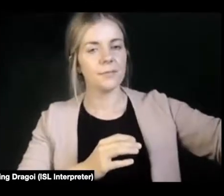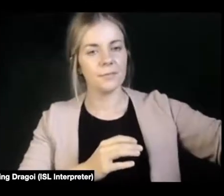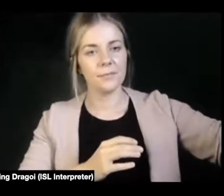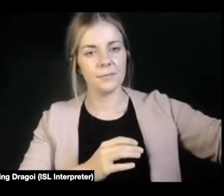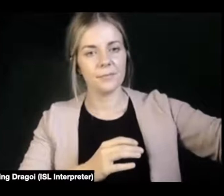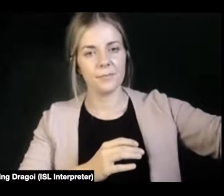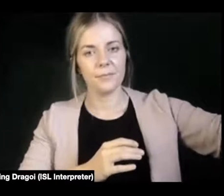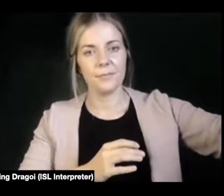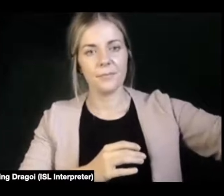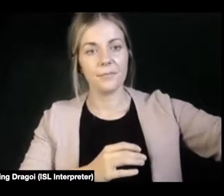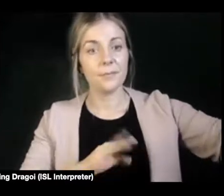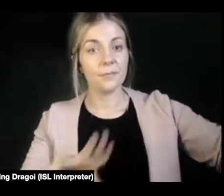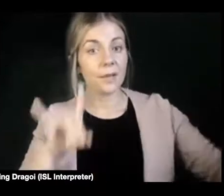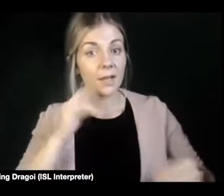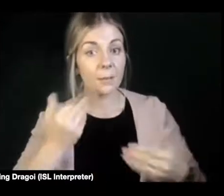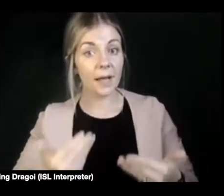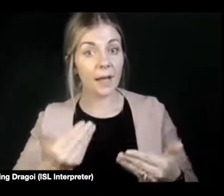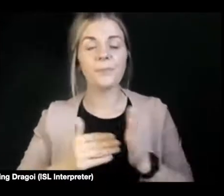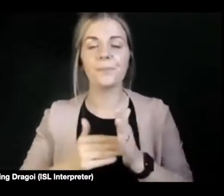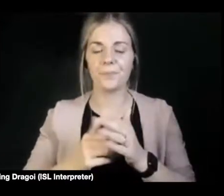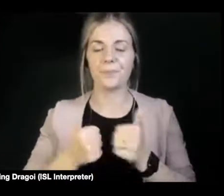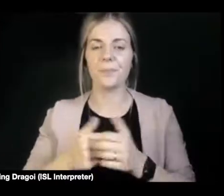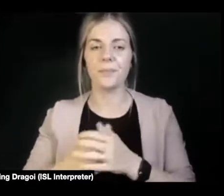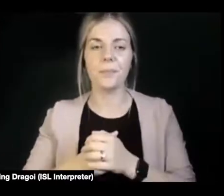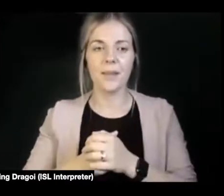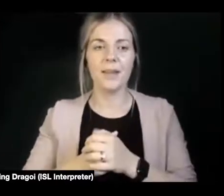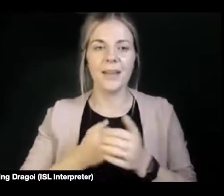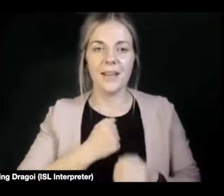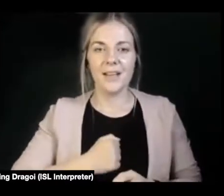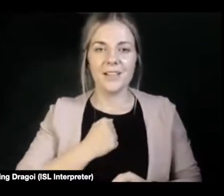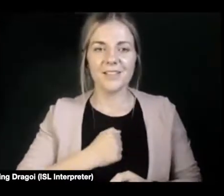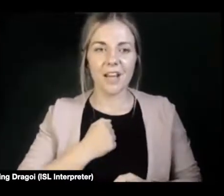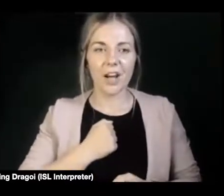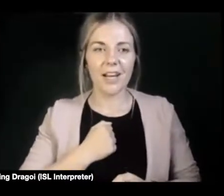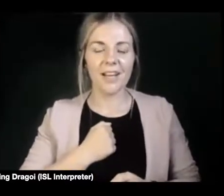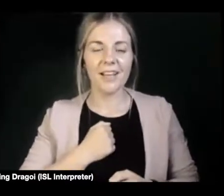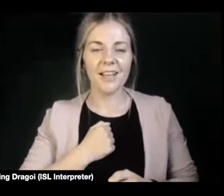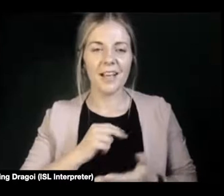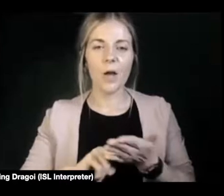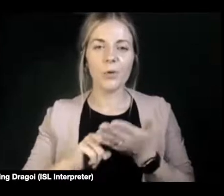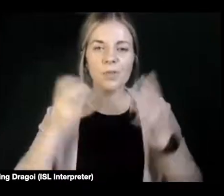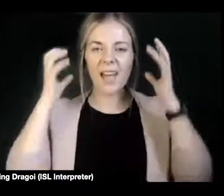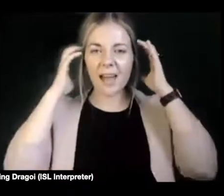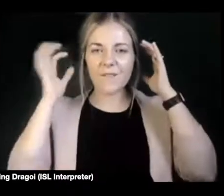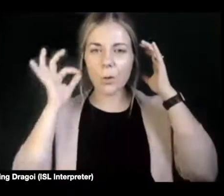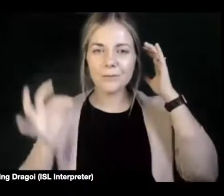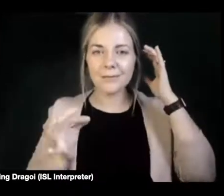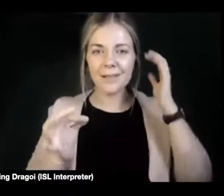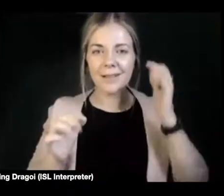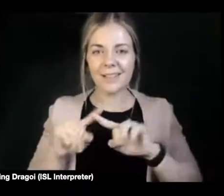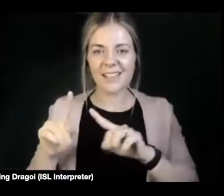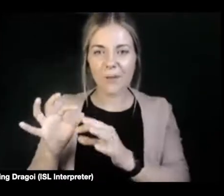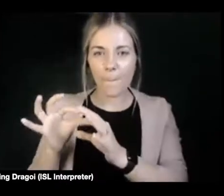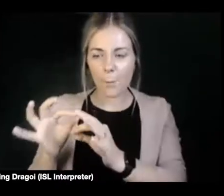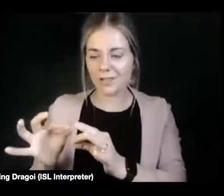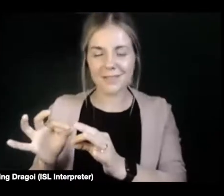Can you hear me now? yes, yes. Sorry, I'm using a headphone here with a button that doesn't seem to be working